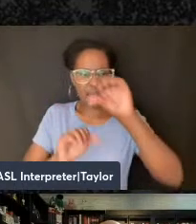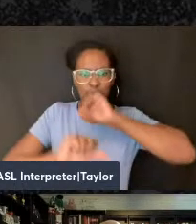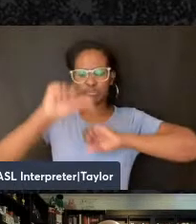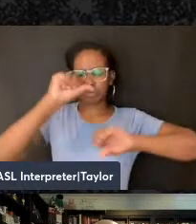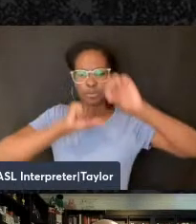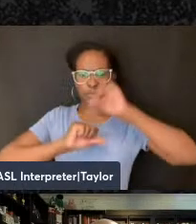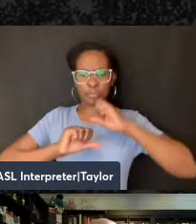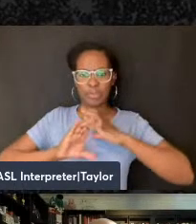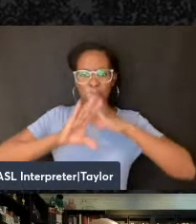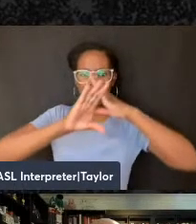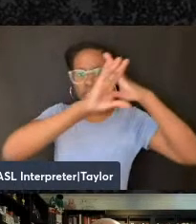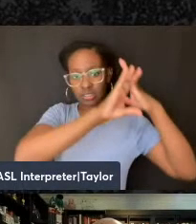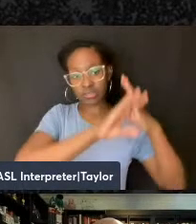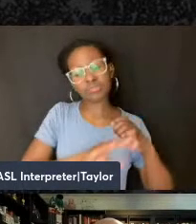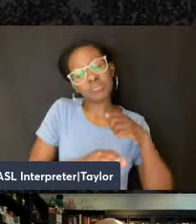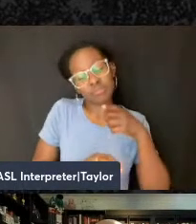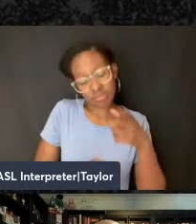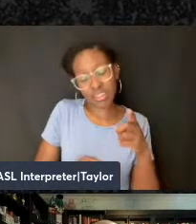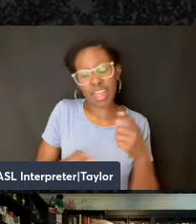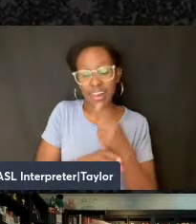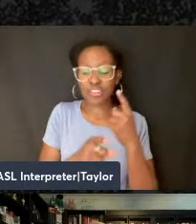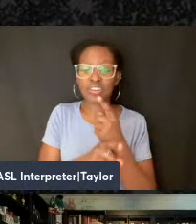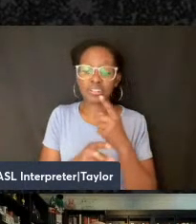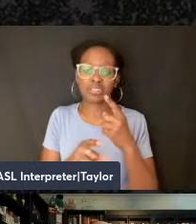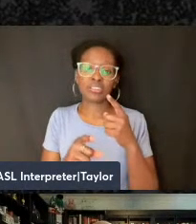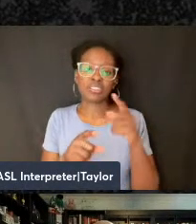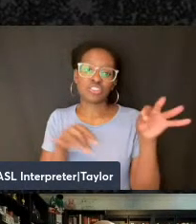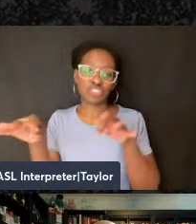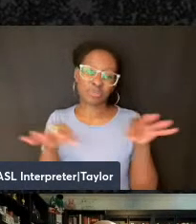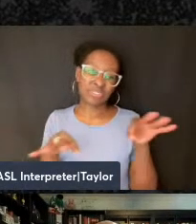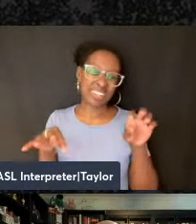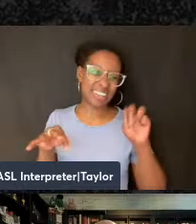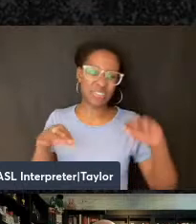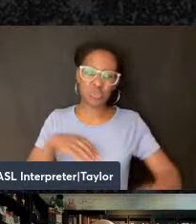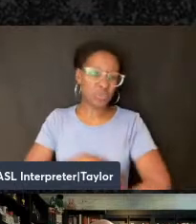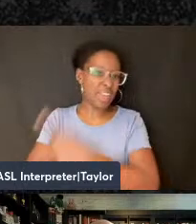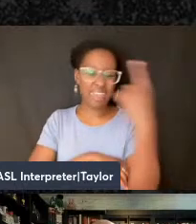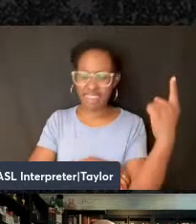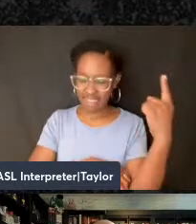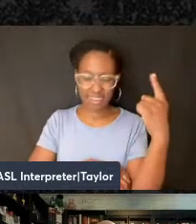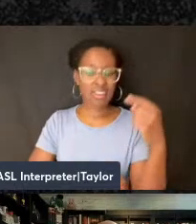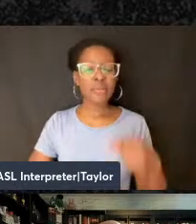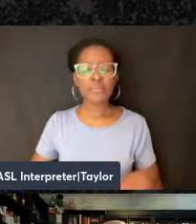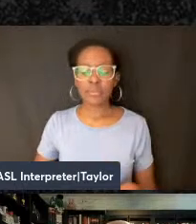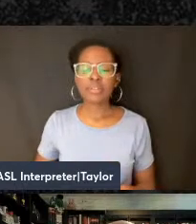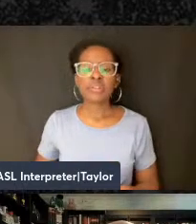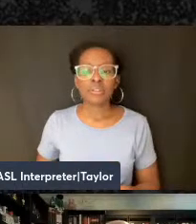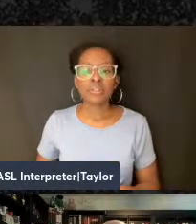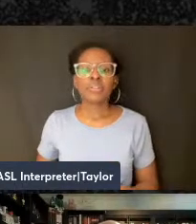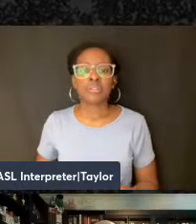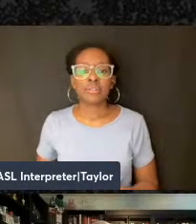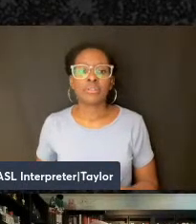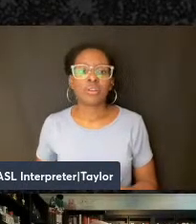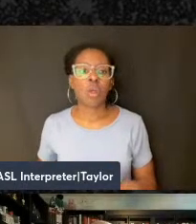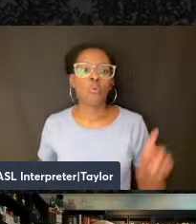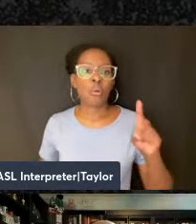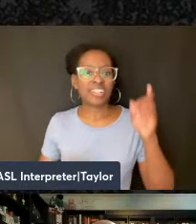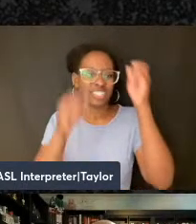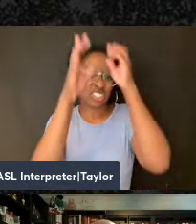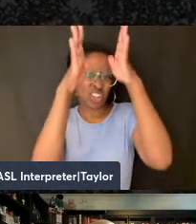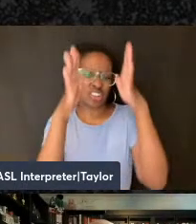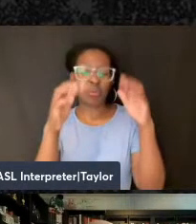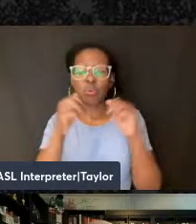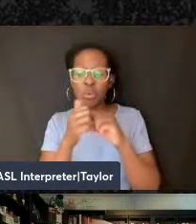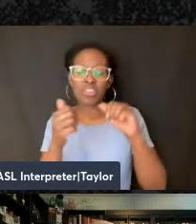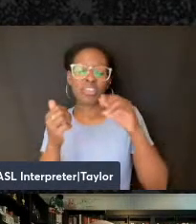accurate description even today in the 21st century of the state of scholarship on the history of